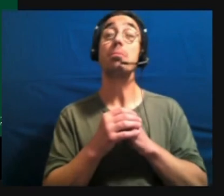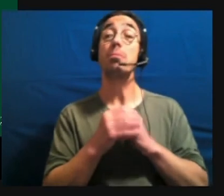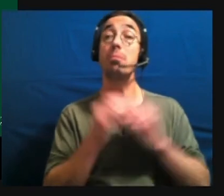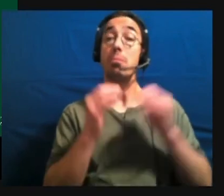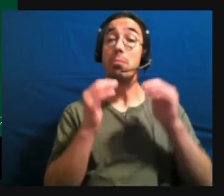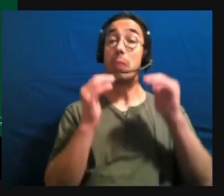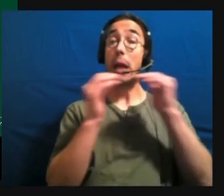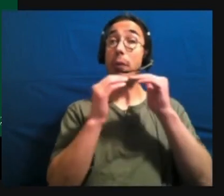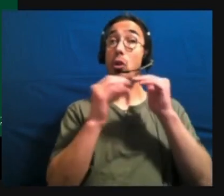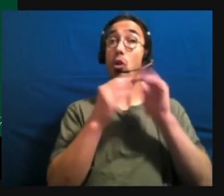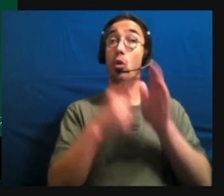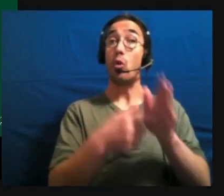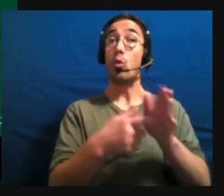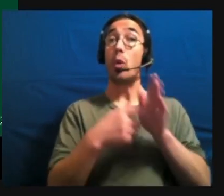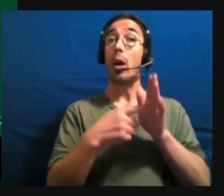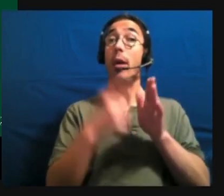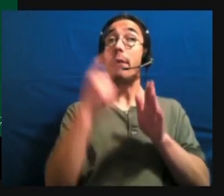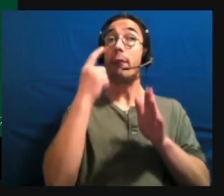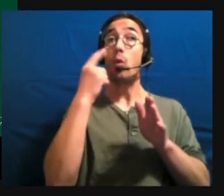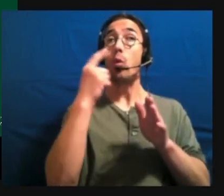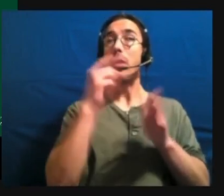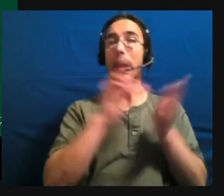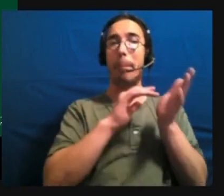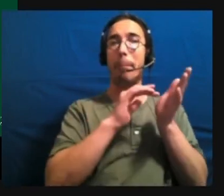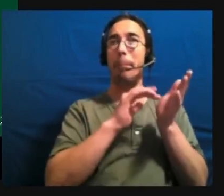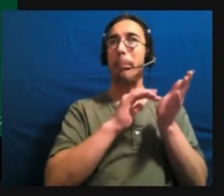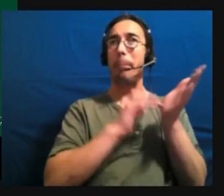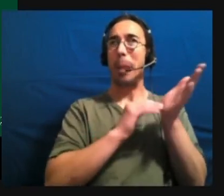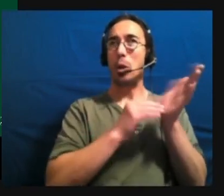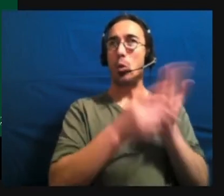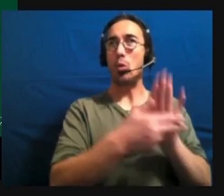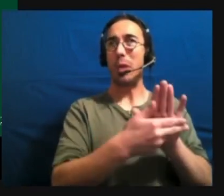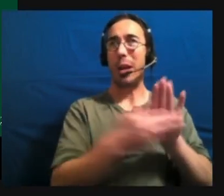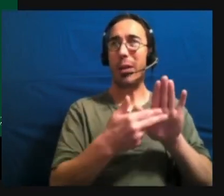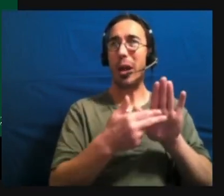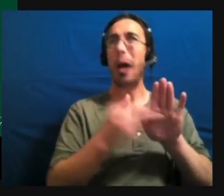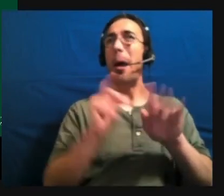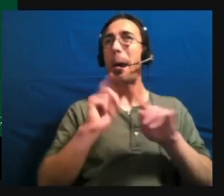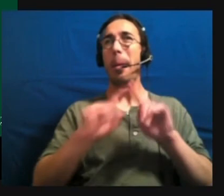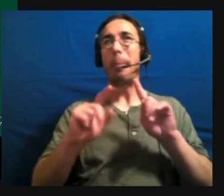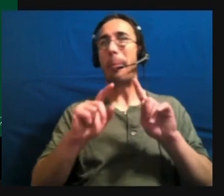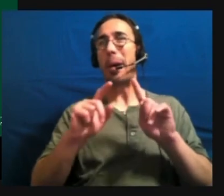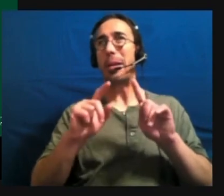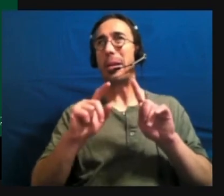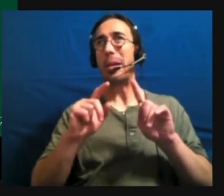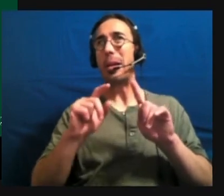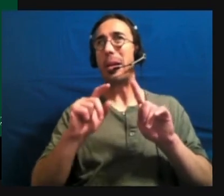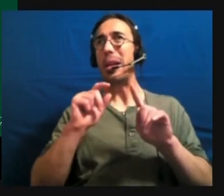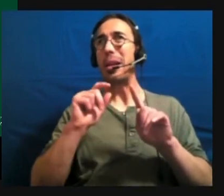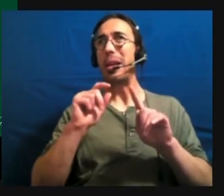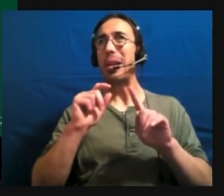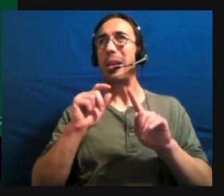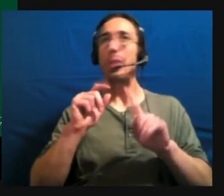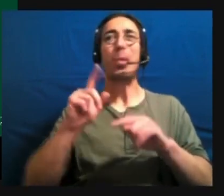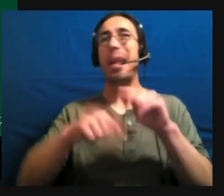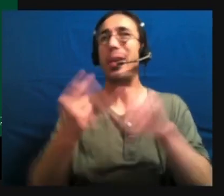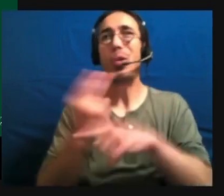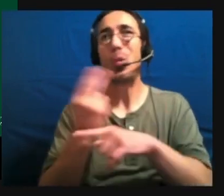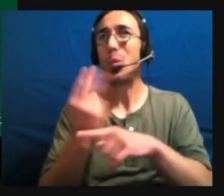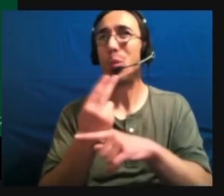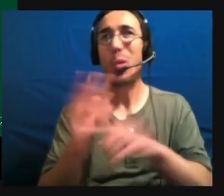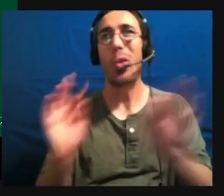required for the medical diagnosis, but they're not actually particularly useful because it